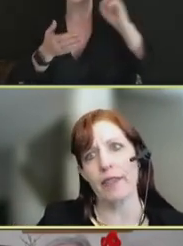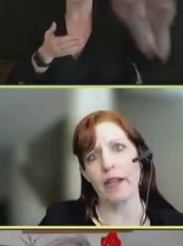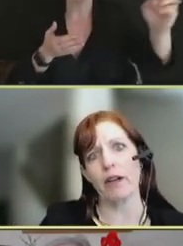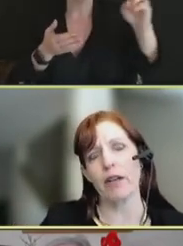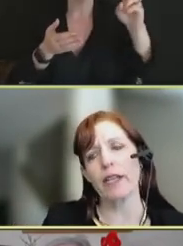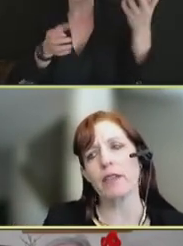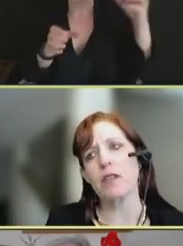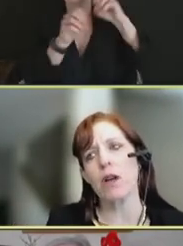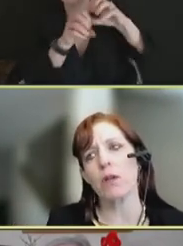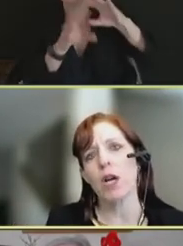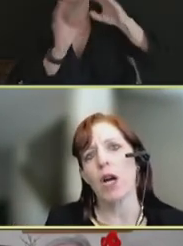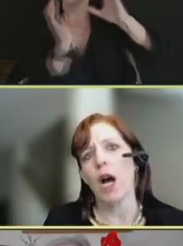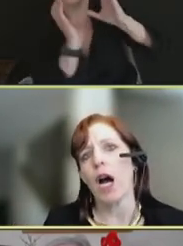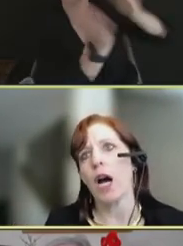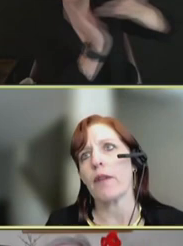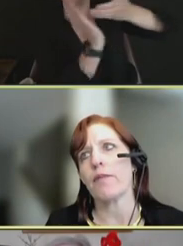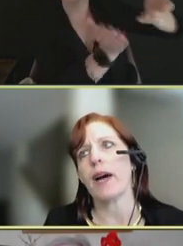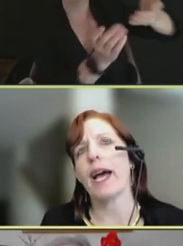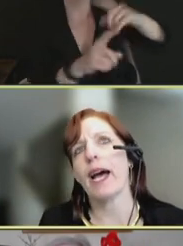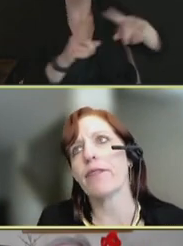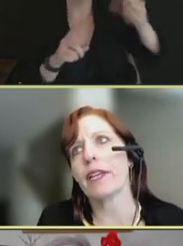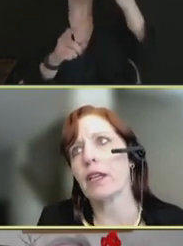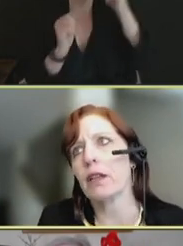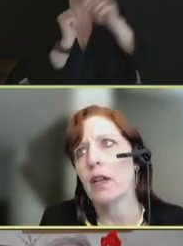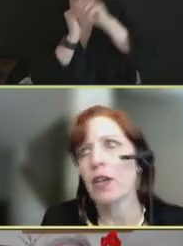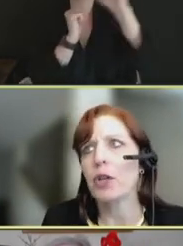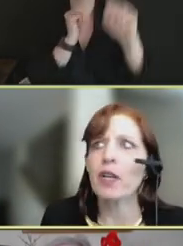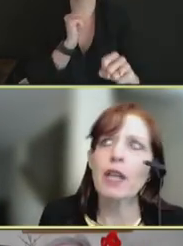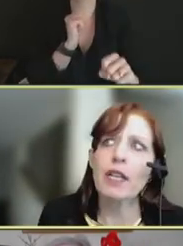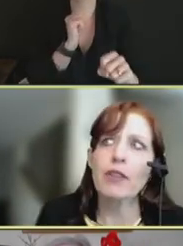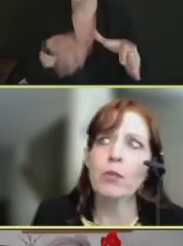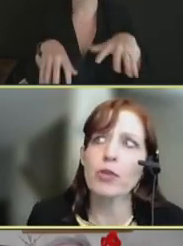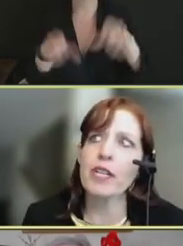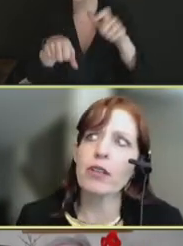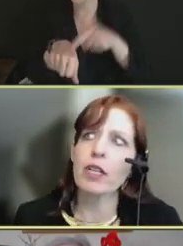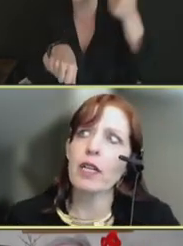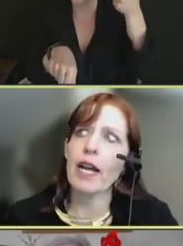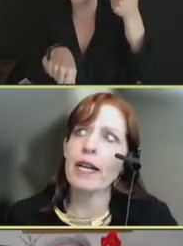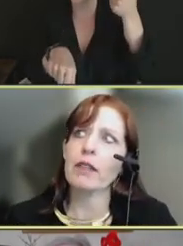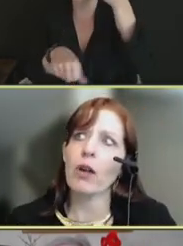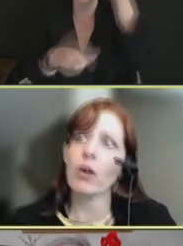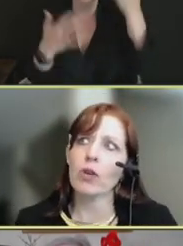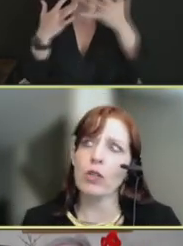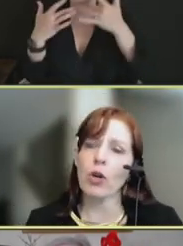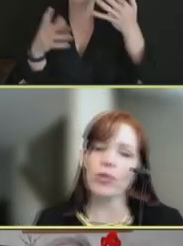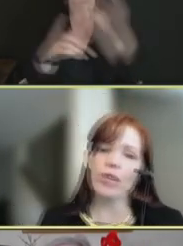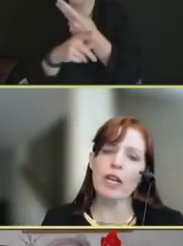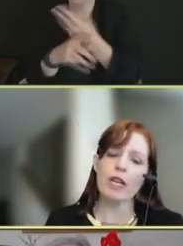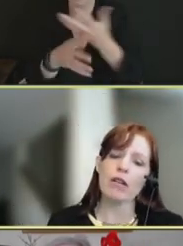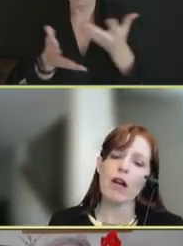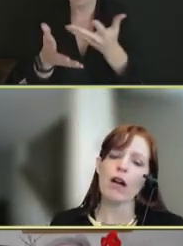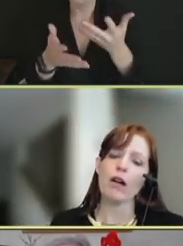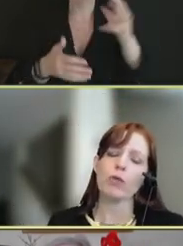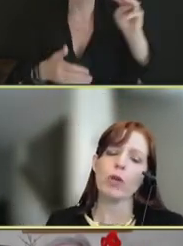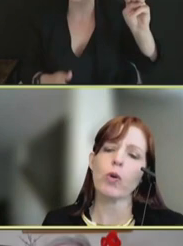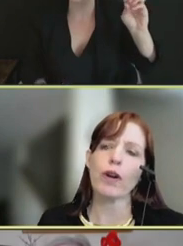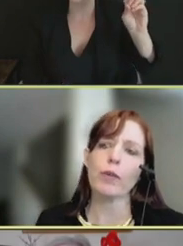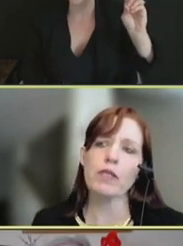to get there. And so, having, you know, and even Moderna had lower cold chain